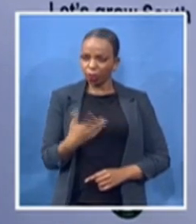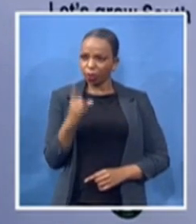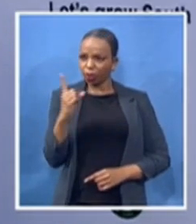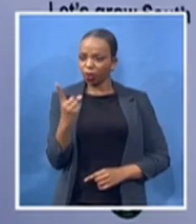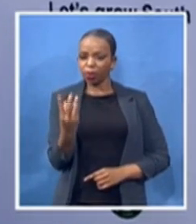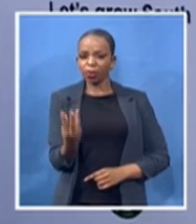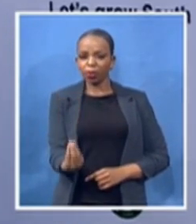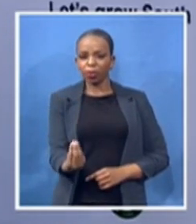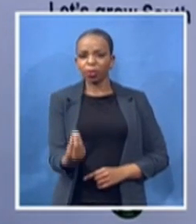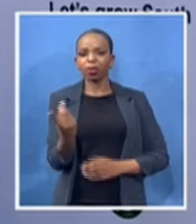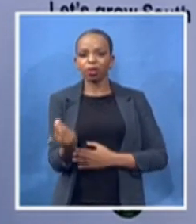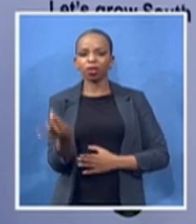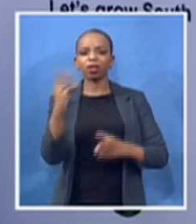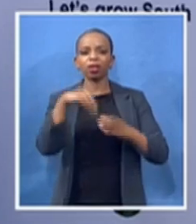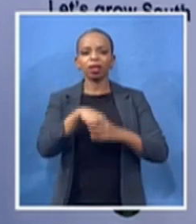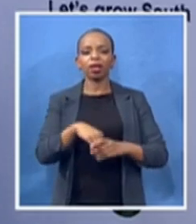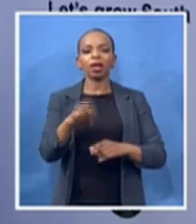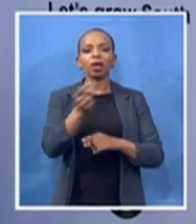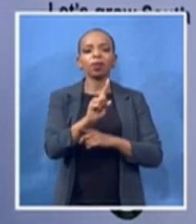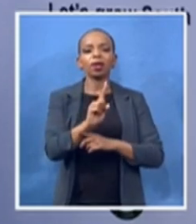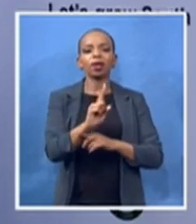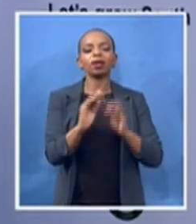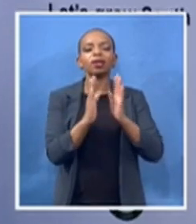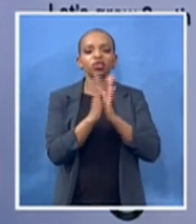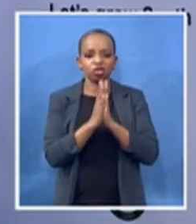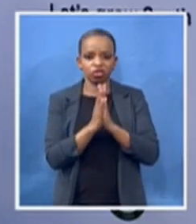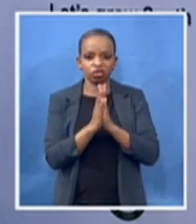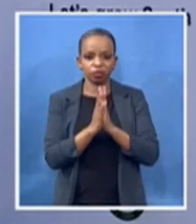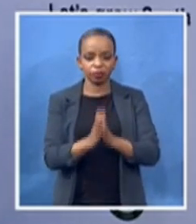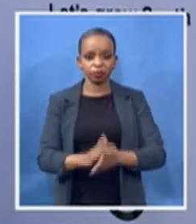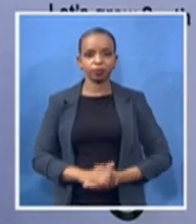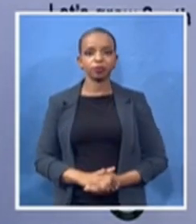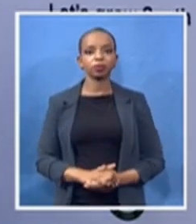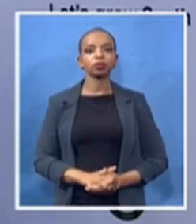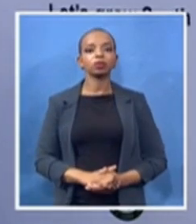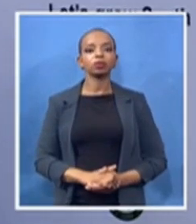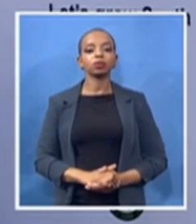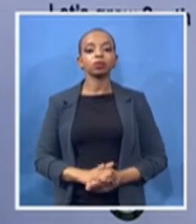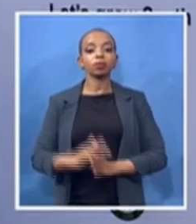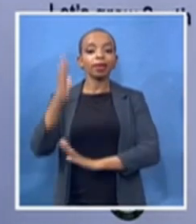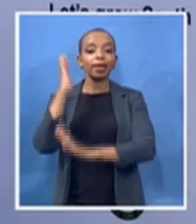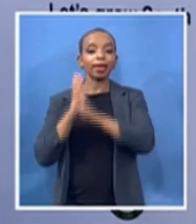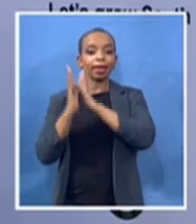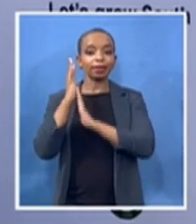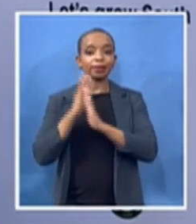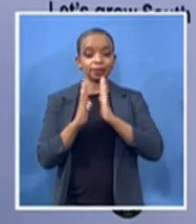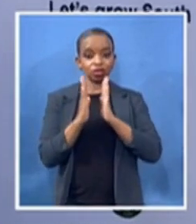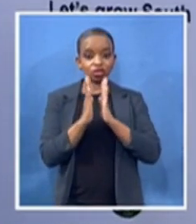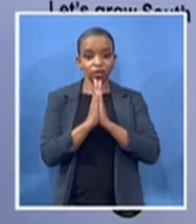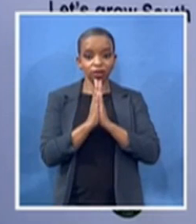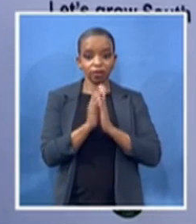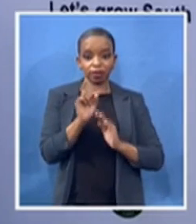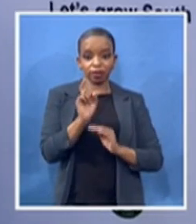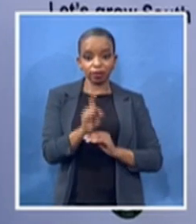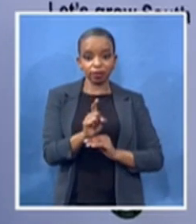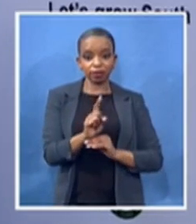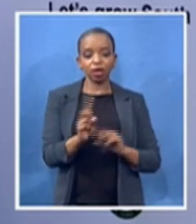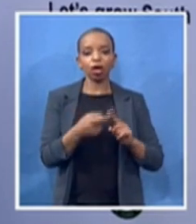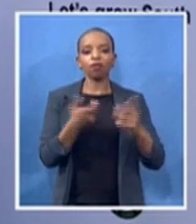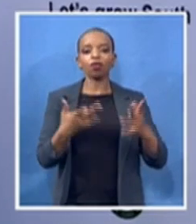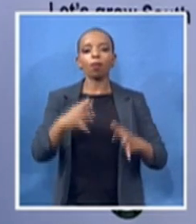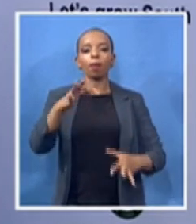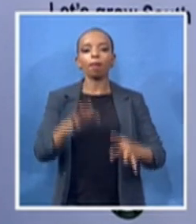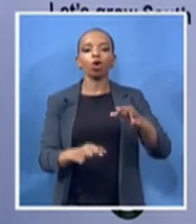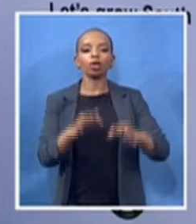the history of the amy church is born out of a political struggle both here in africa